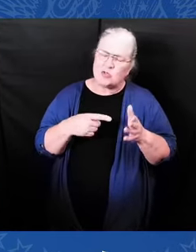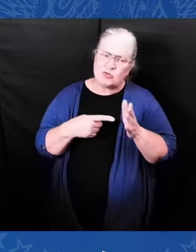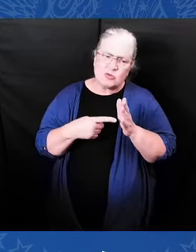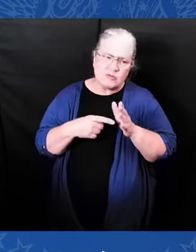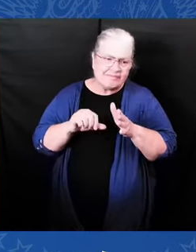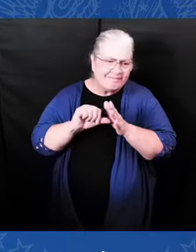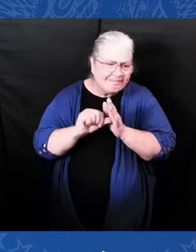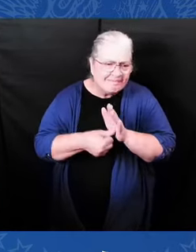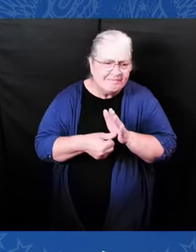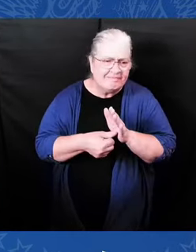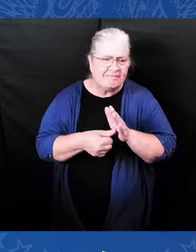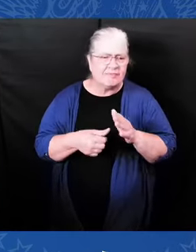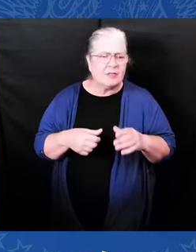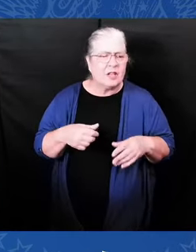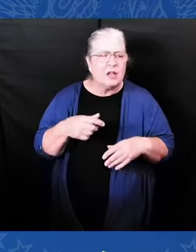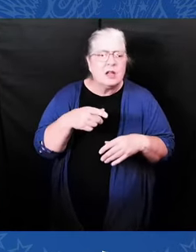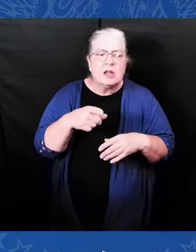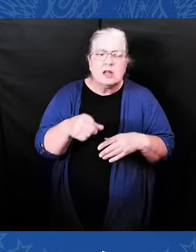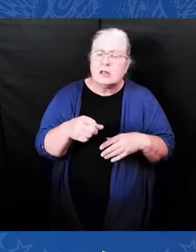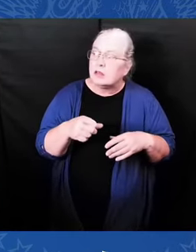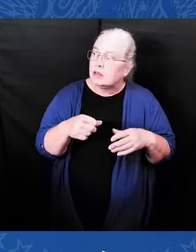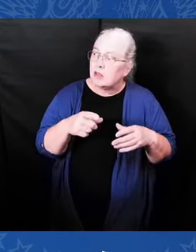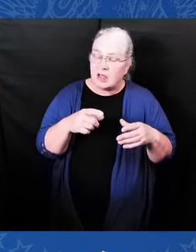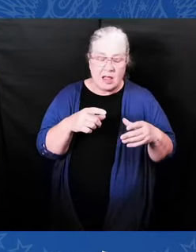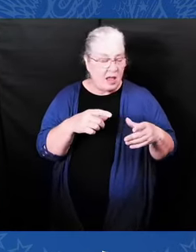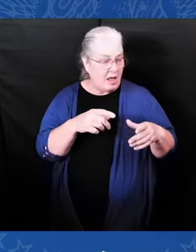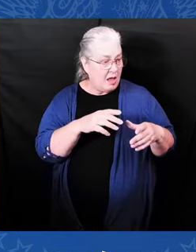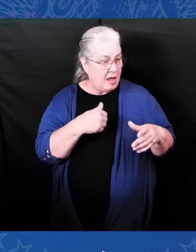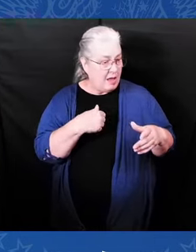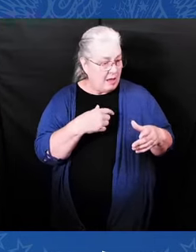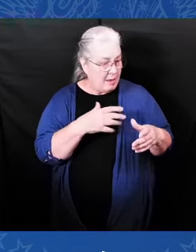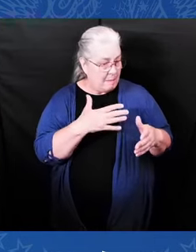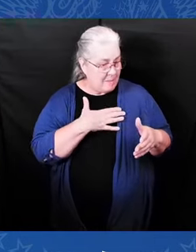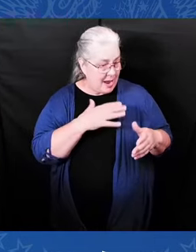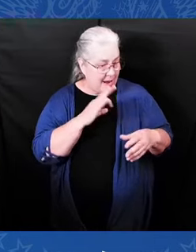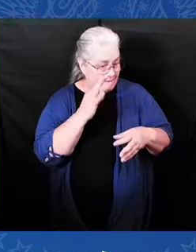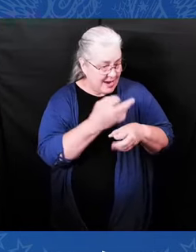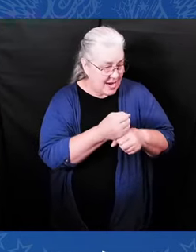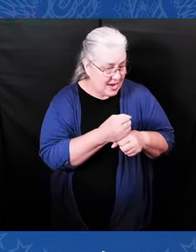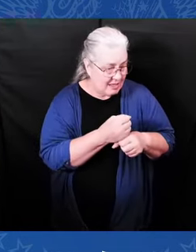government should not be telling her what to do with her body.